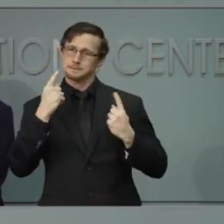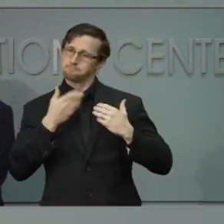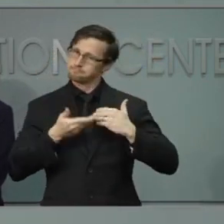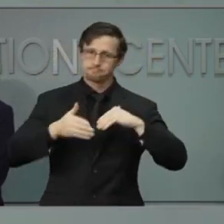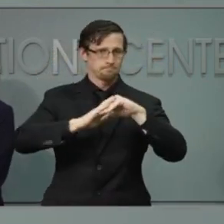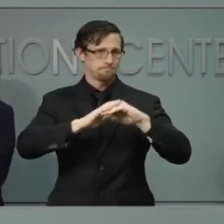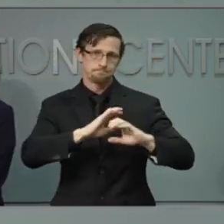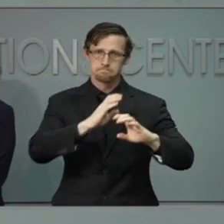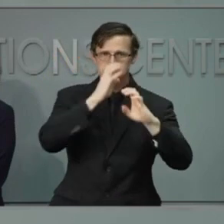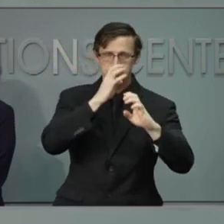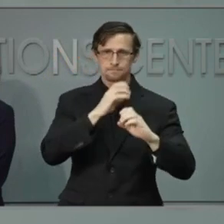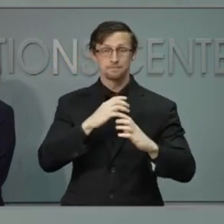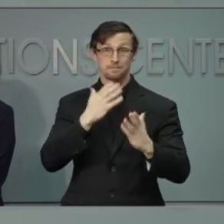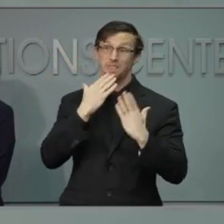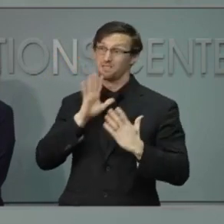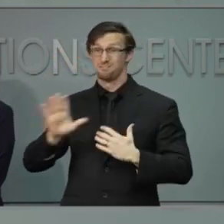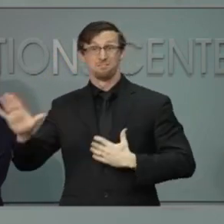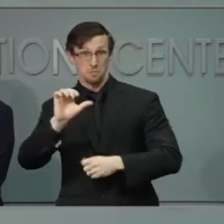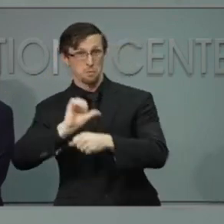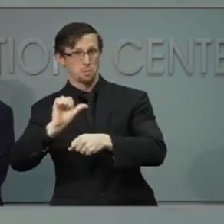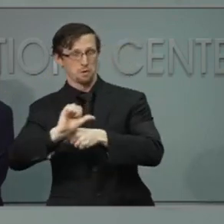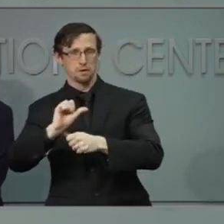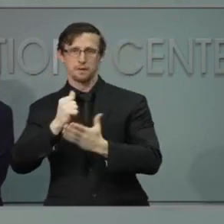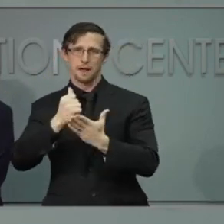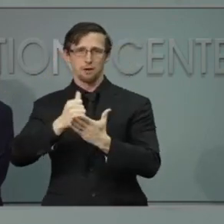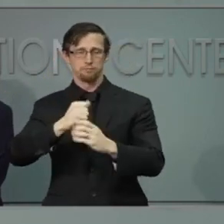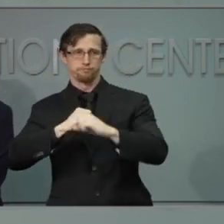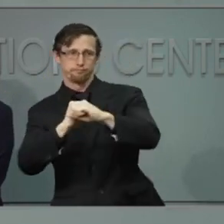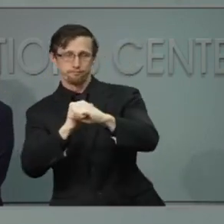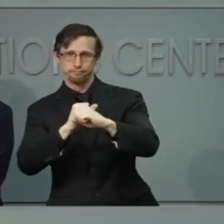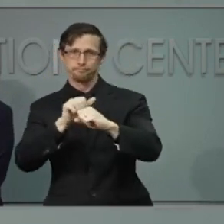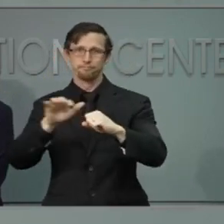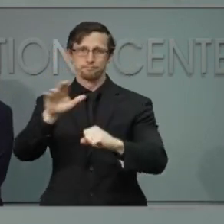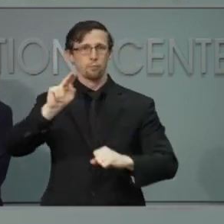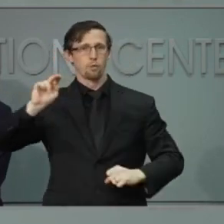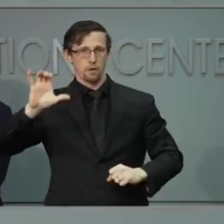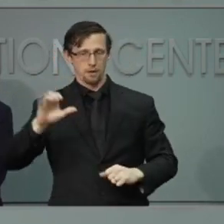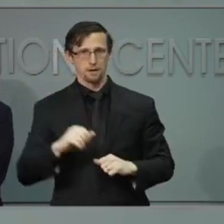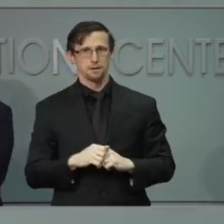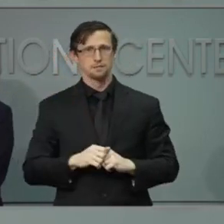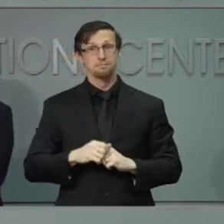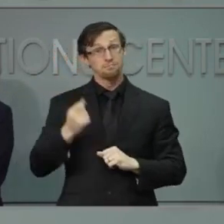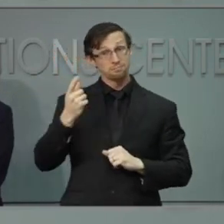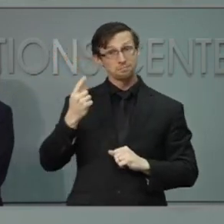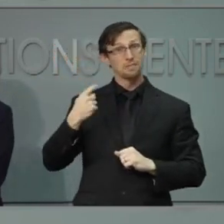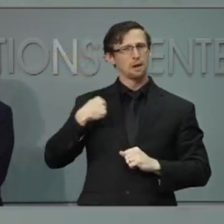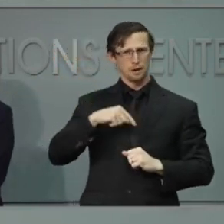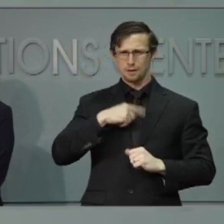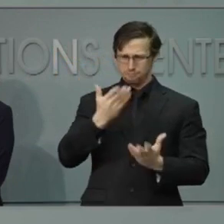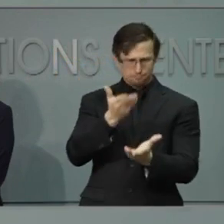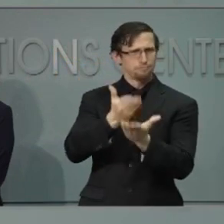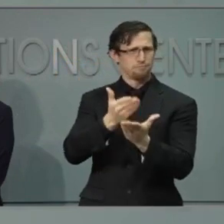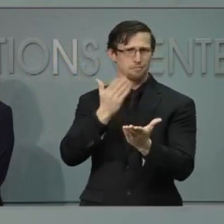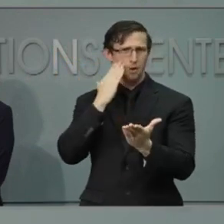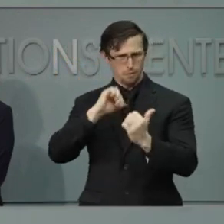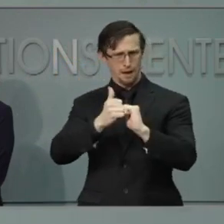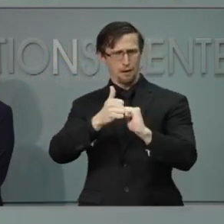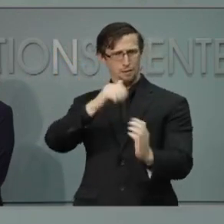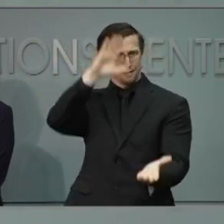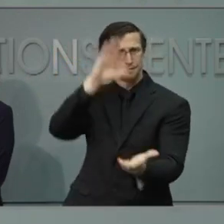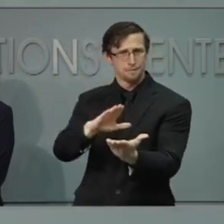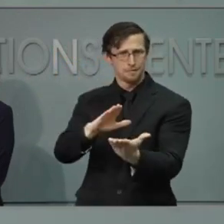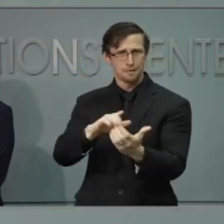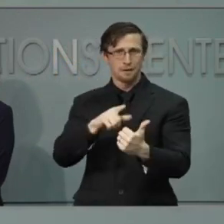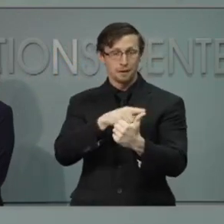and we appreciate their efforts to protect their communities. We know what works in our fight against this pandemic. Wear a mask,